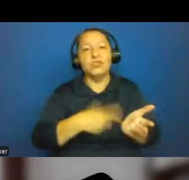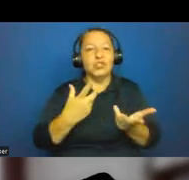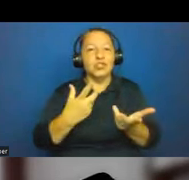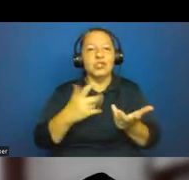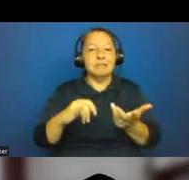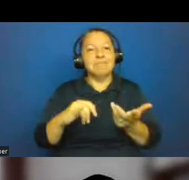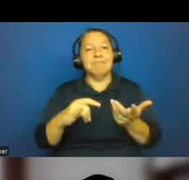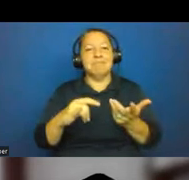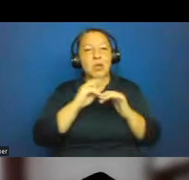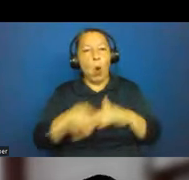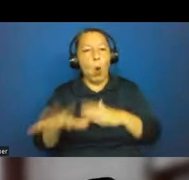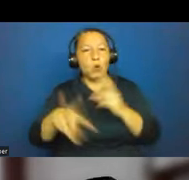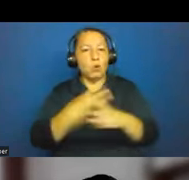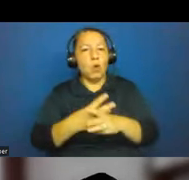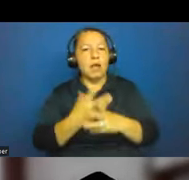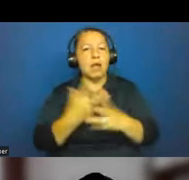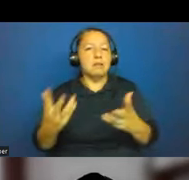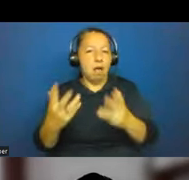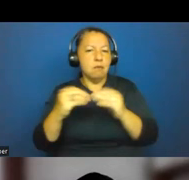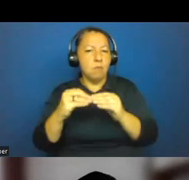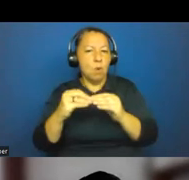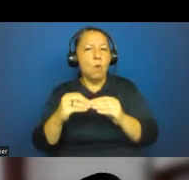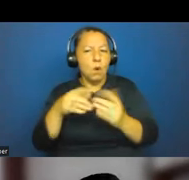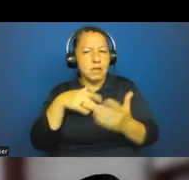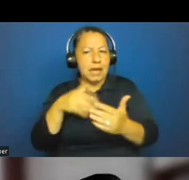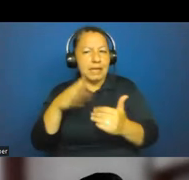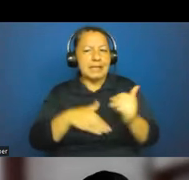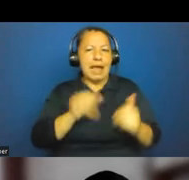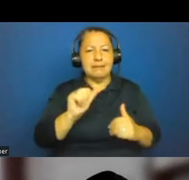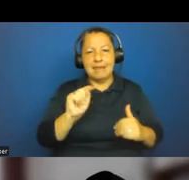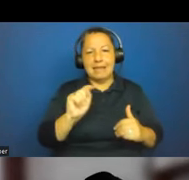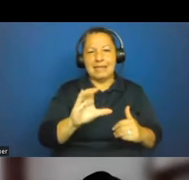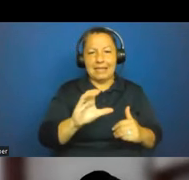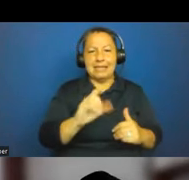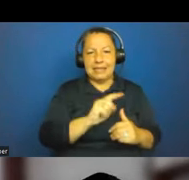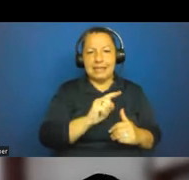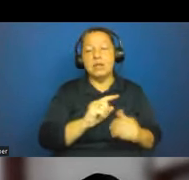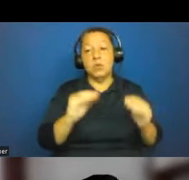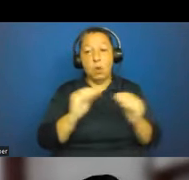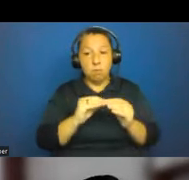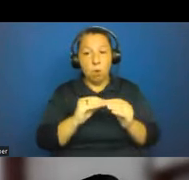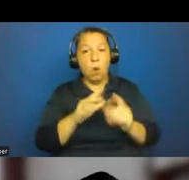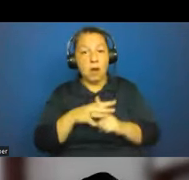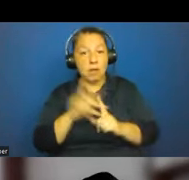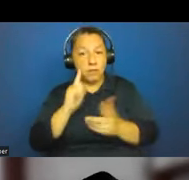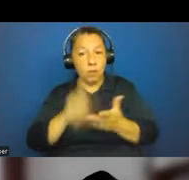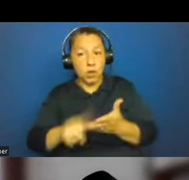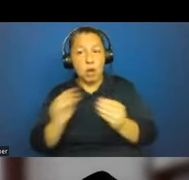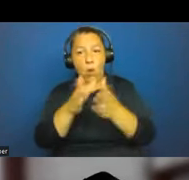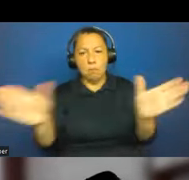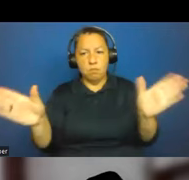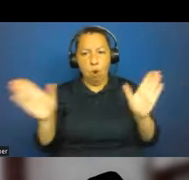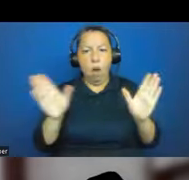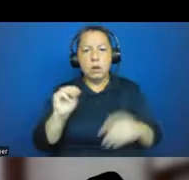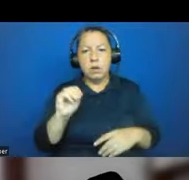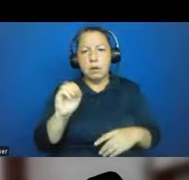less studied than the Atlantic. So again, within the context of research, and a much broader level, Mauritius is also important in that sense, too.